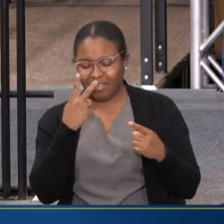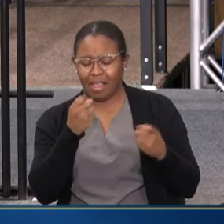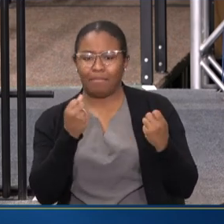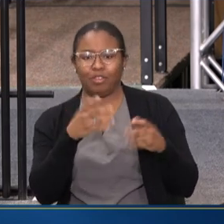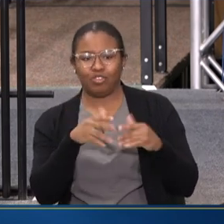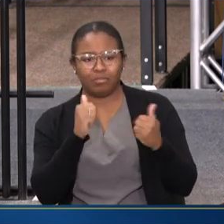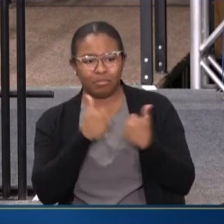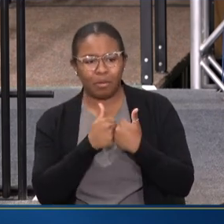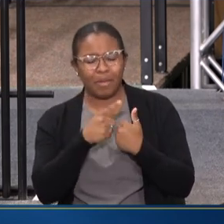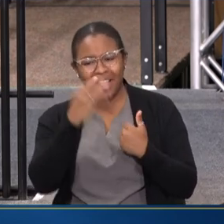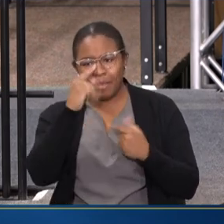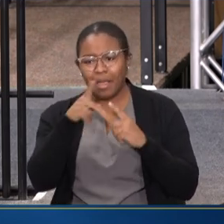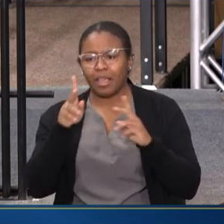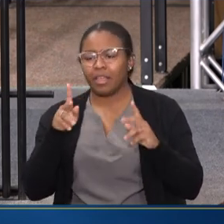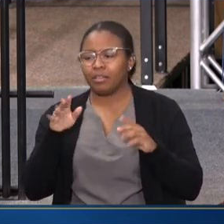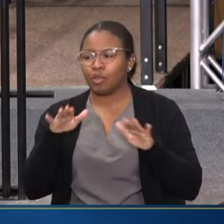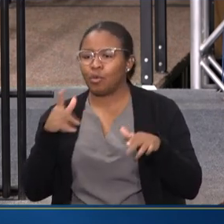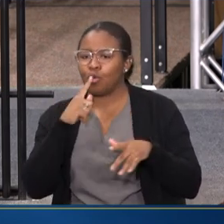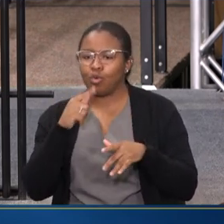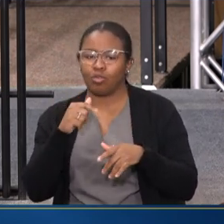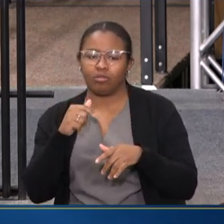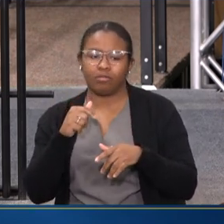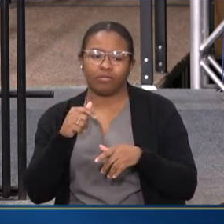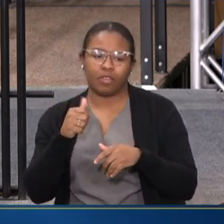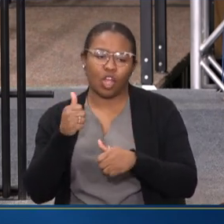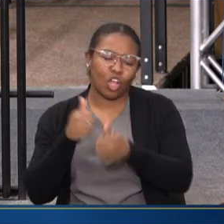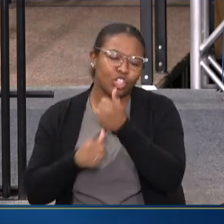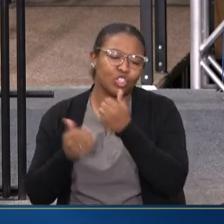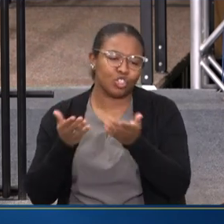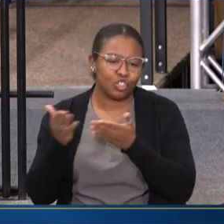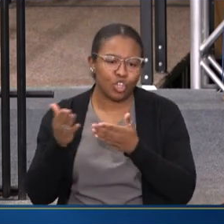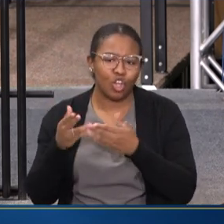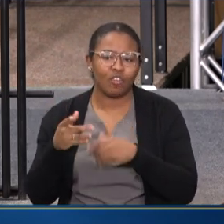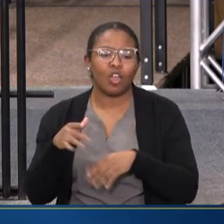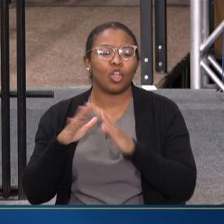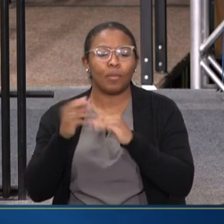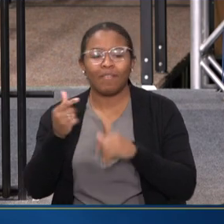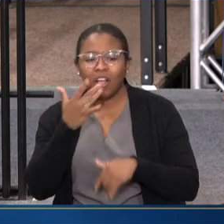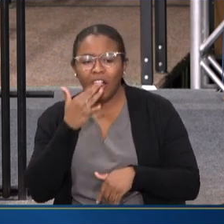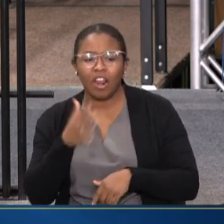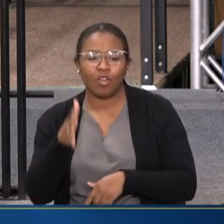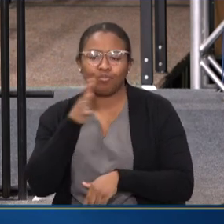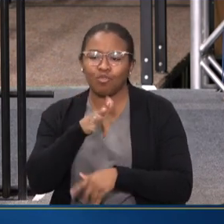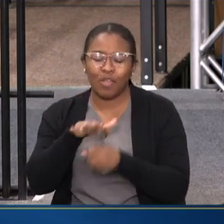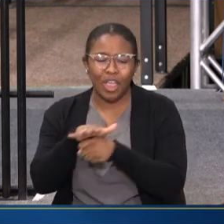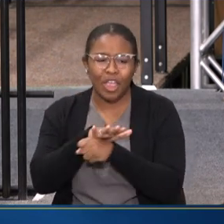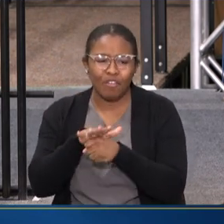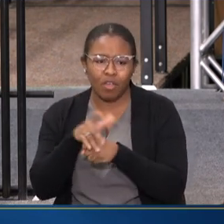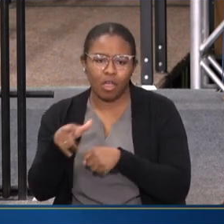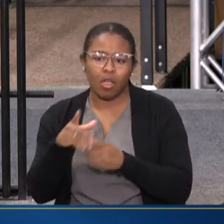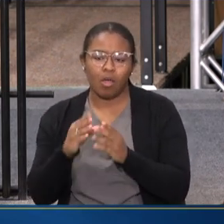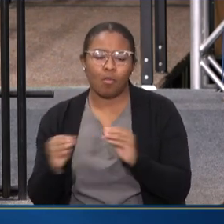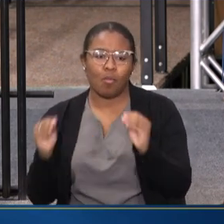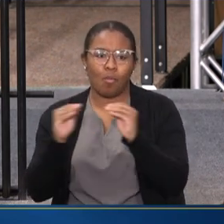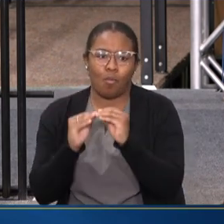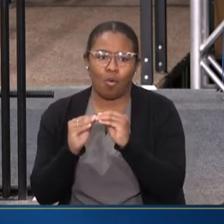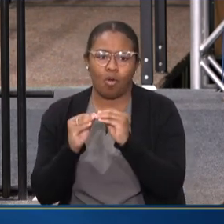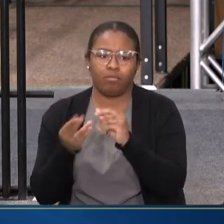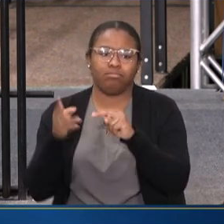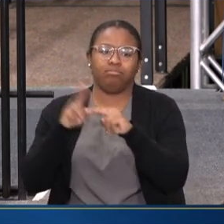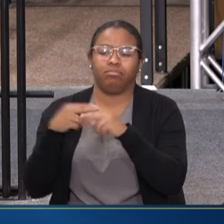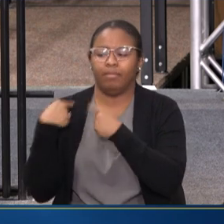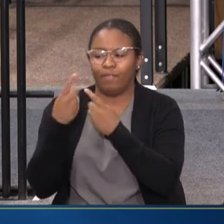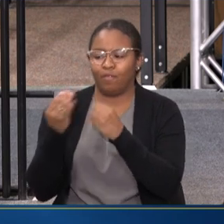COMMUNITIES THAT ARE UNDERSERVED, COMMUNITIES OF COLOR, RURAL AREAS, EVEN MORE ACUTELY OVER THE LAST FEW YEARS,